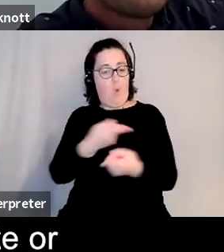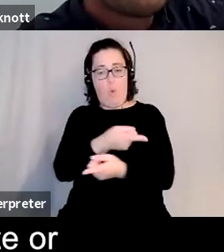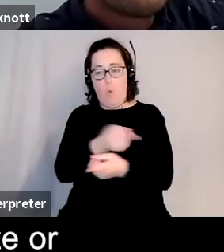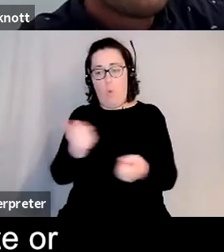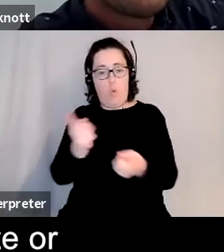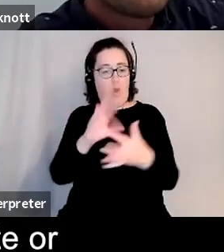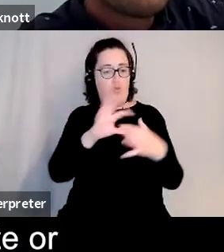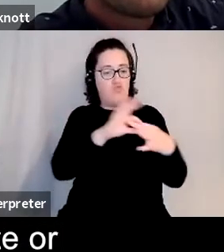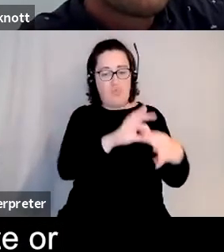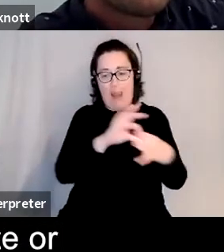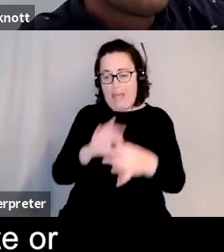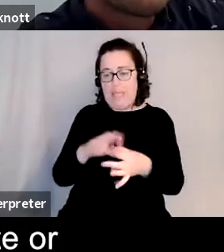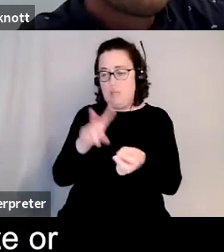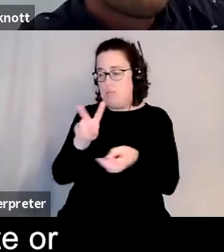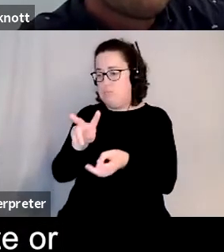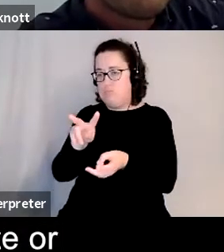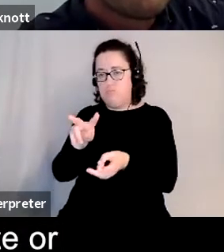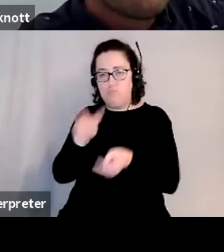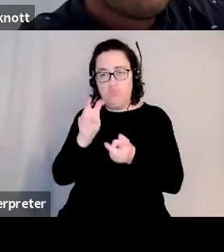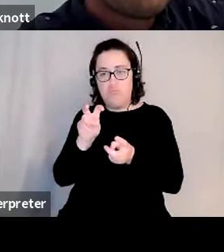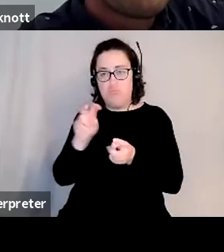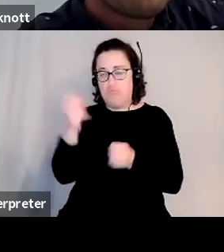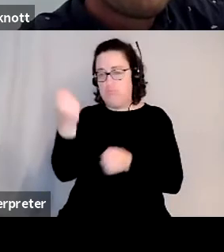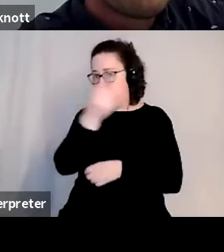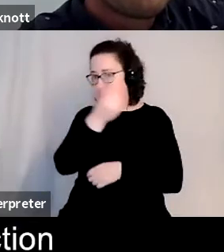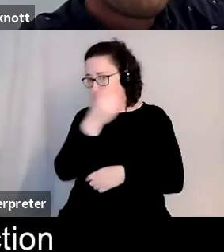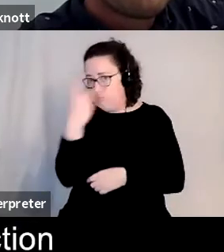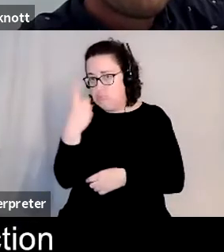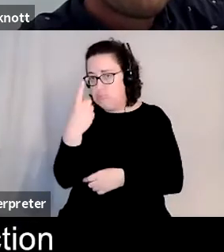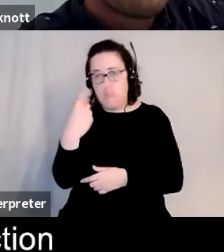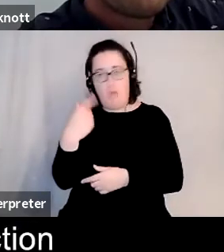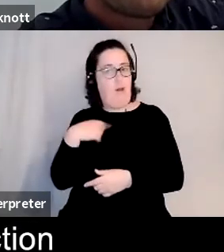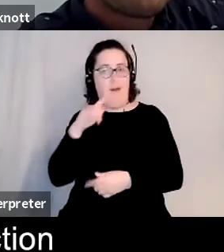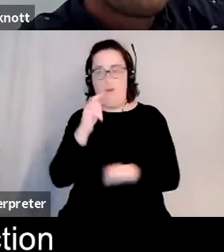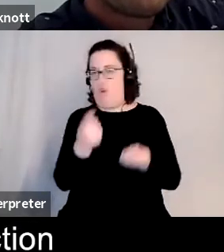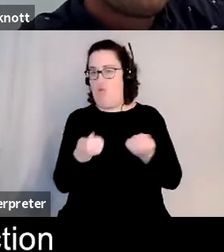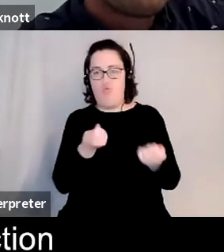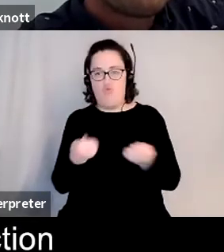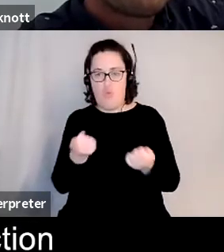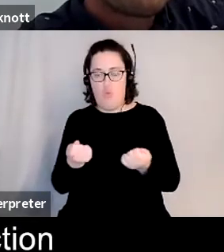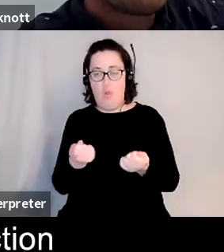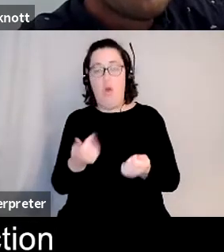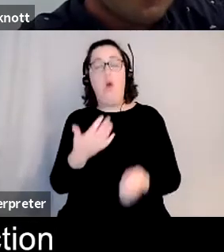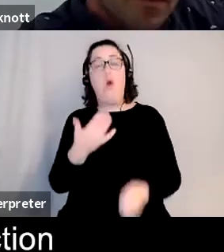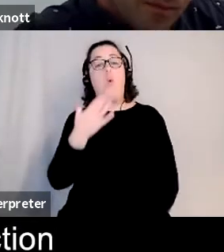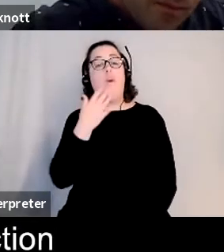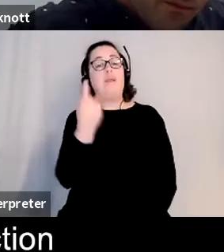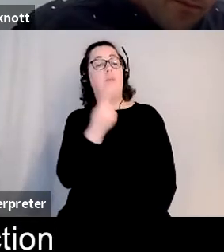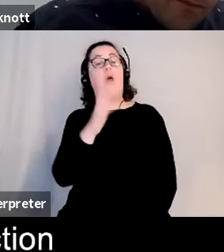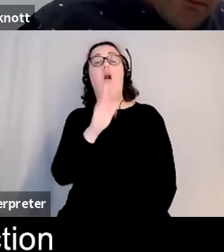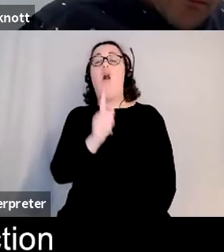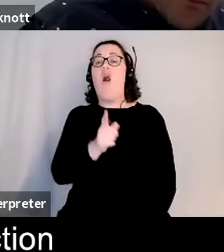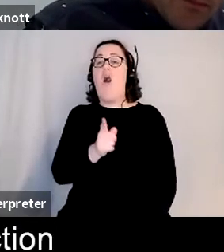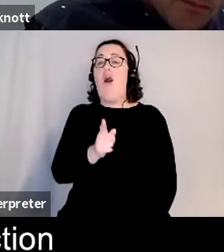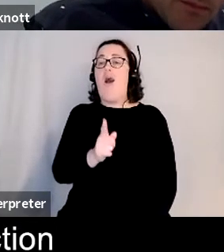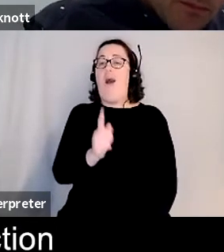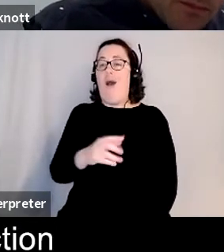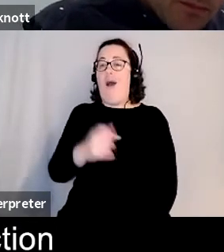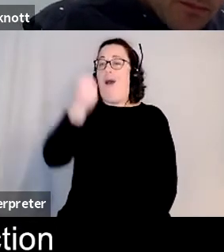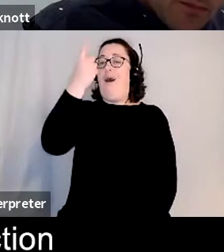or interrelate but it's always um gratifying when there is a connection that's made or or people